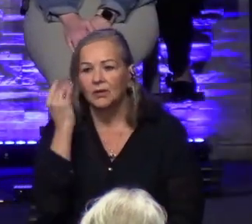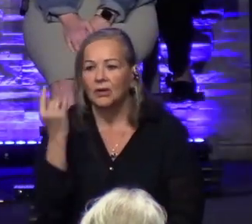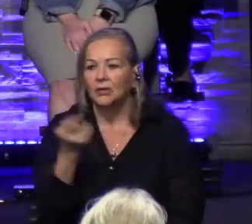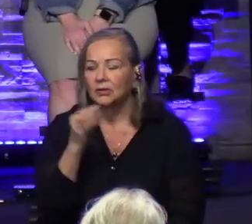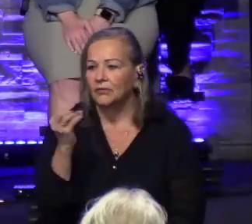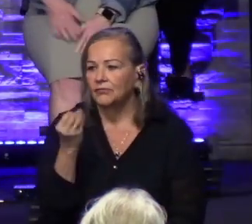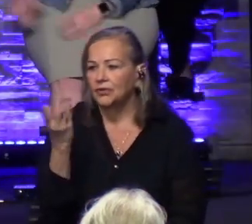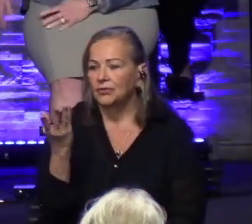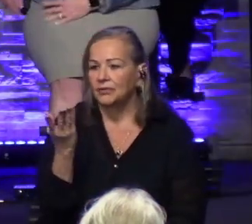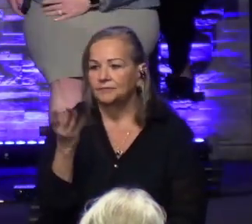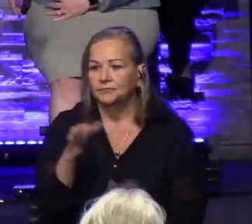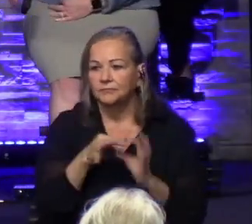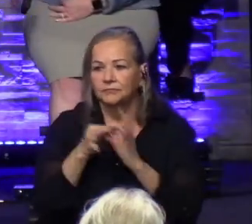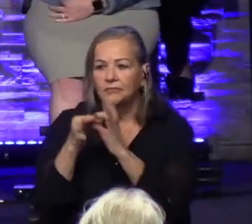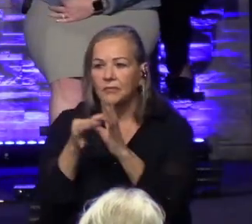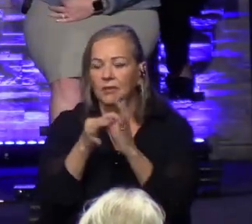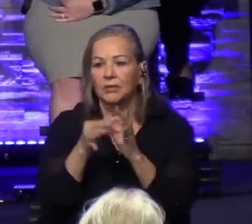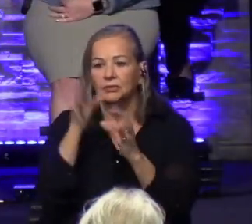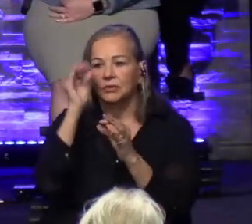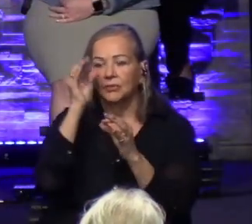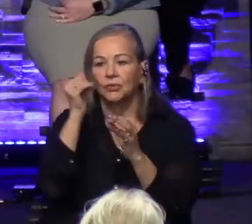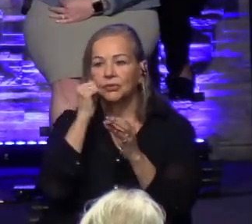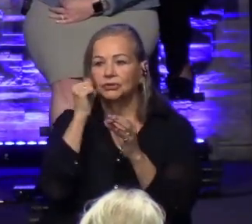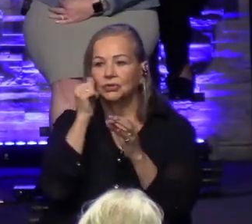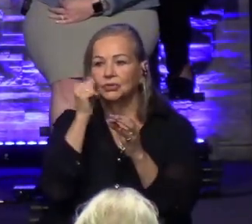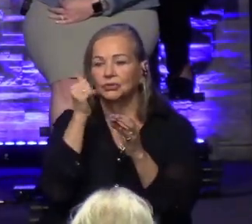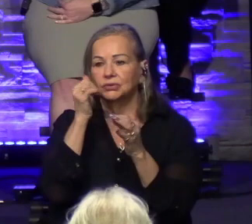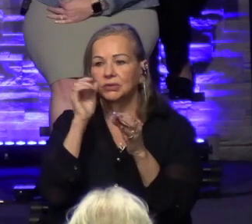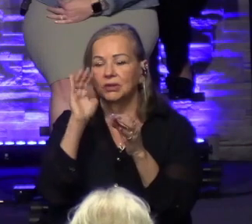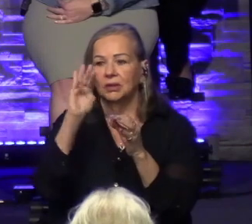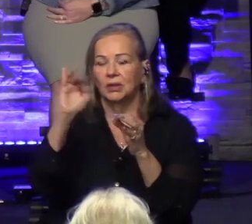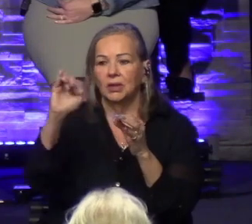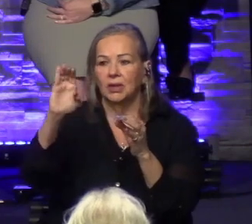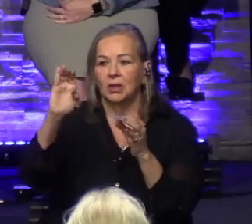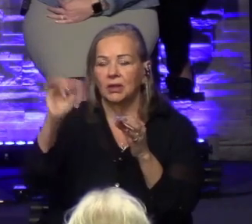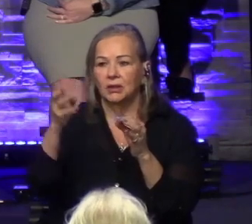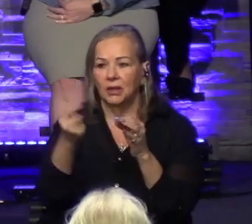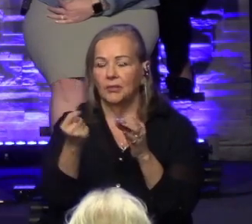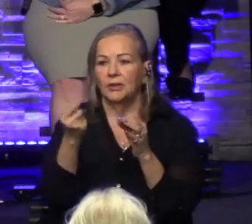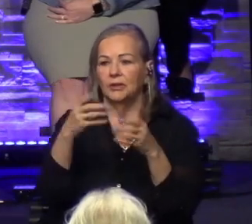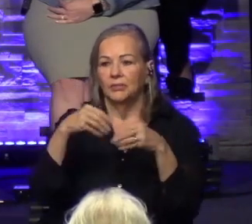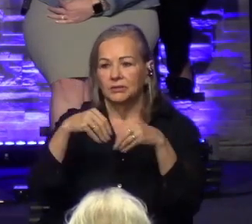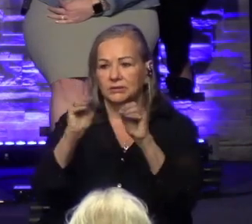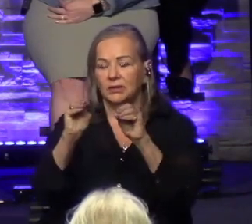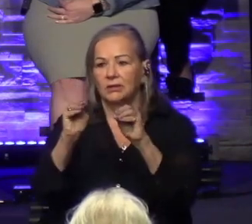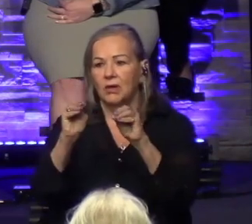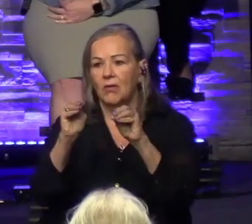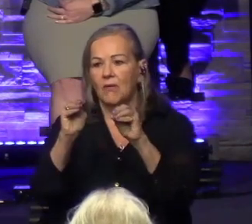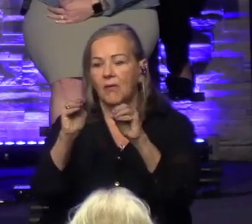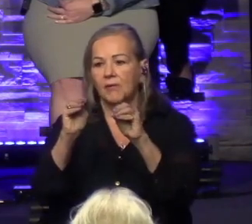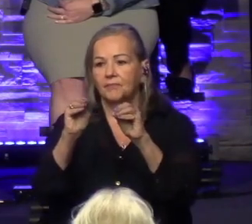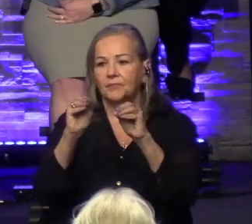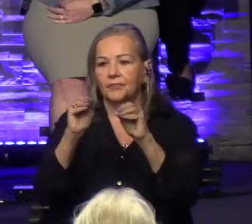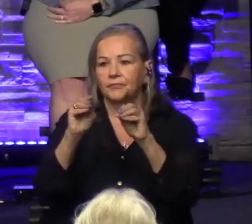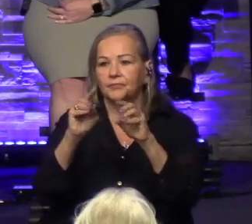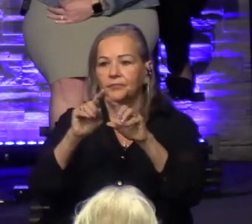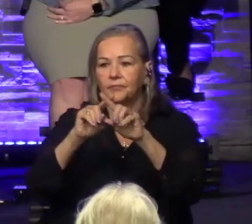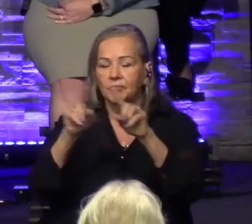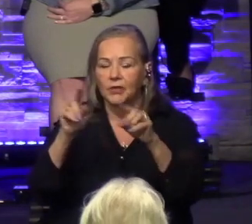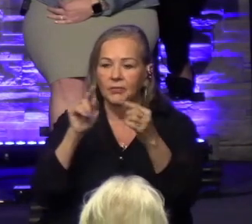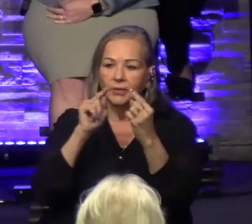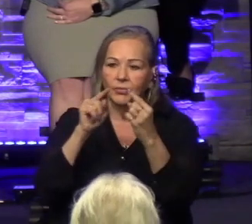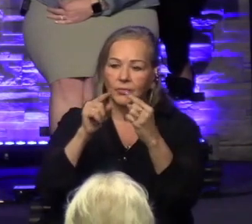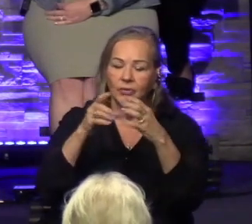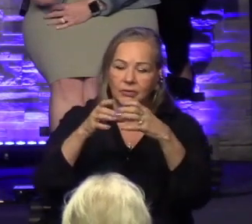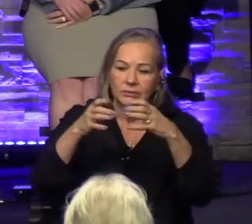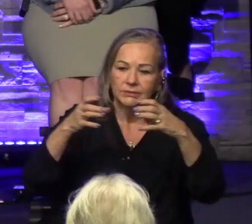And it belonged to the Boys and Girls Club and they wanted to sell it because they wanted to get it off their hands. We were just at the point to outgrow it. And so